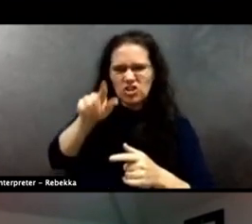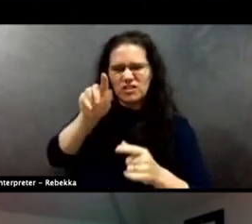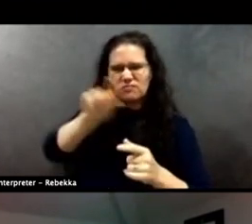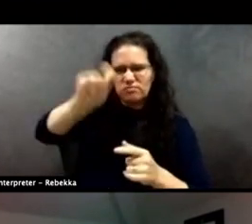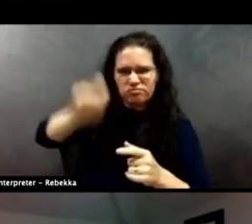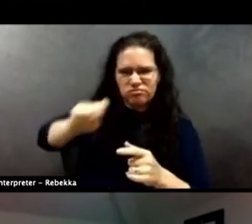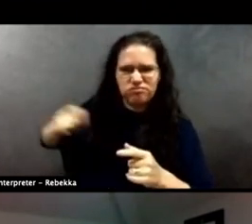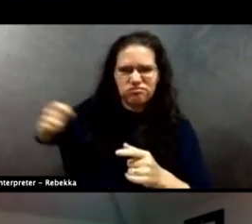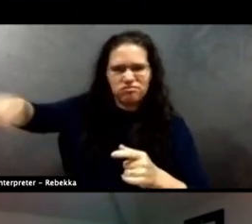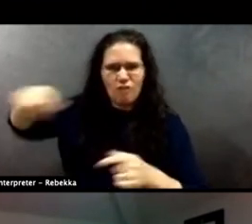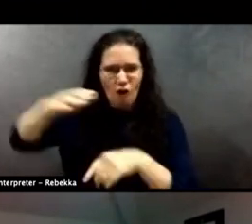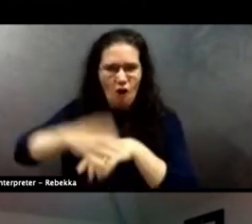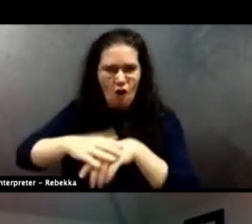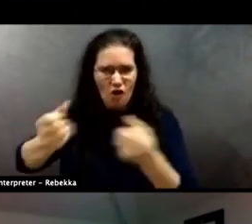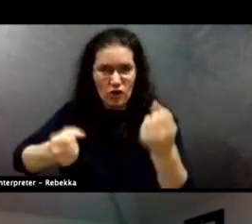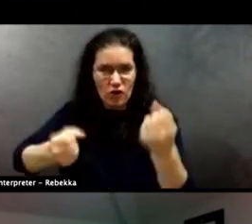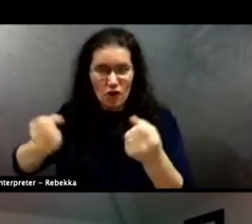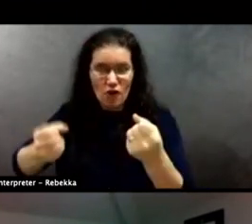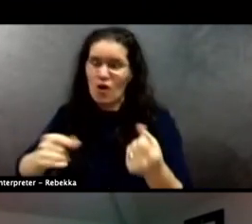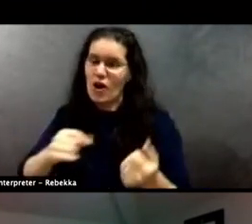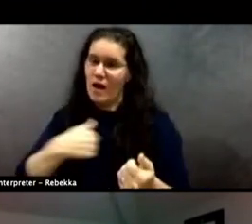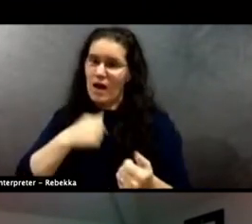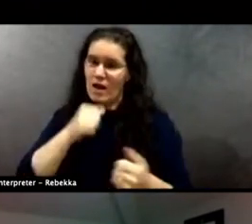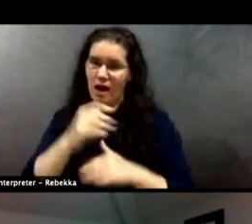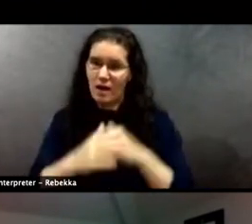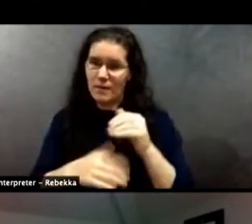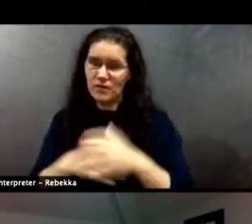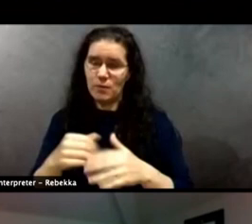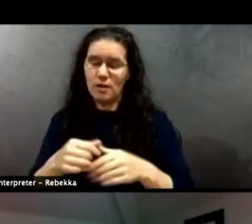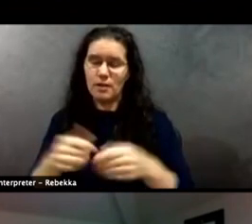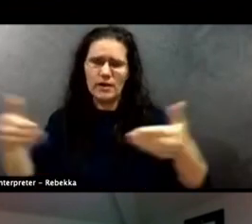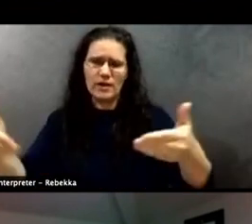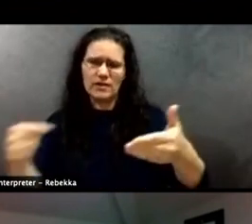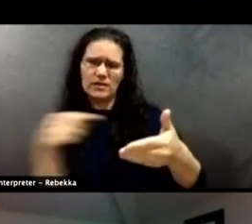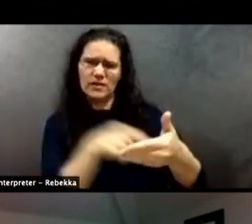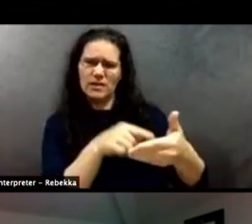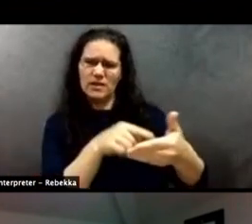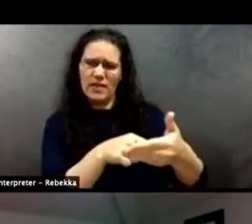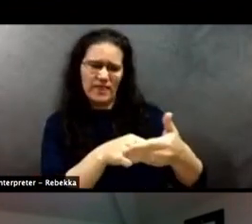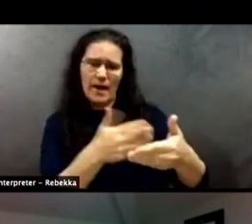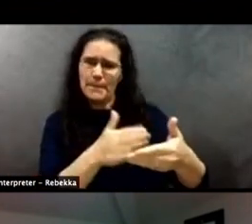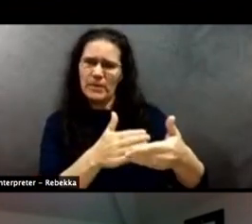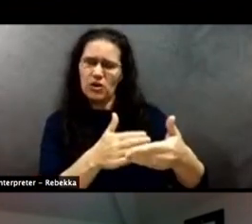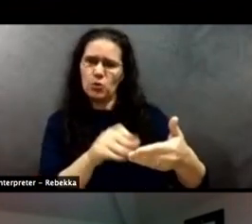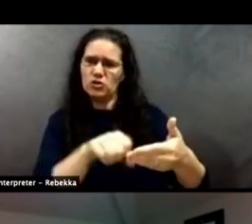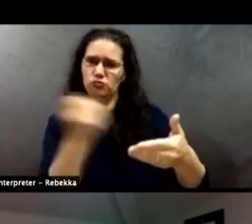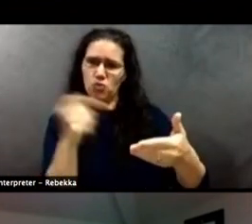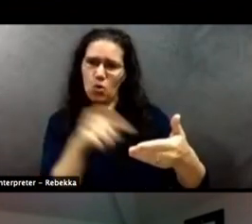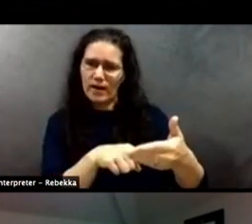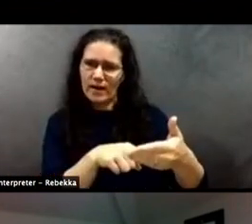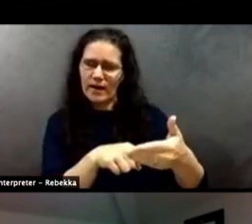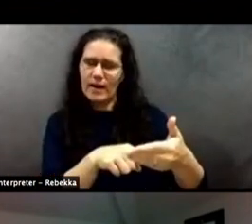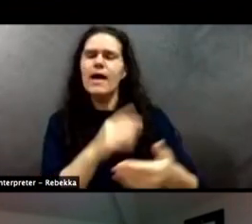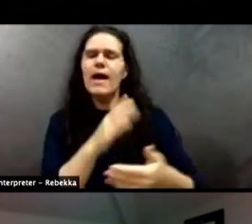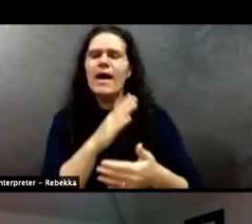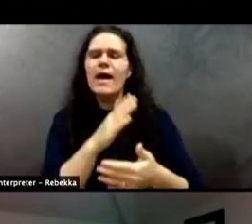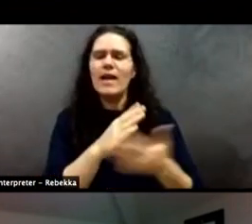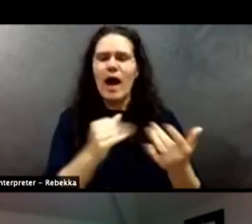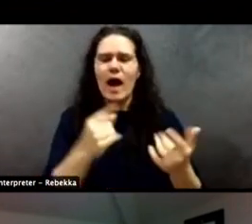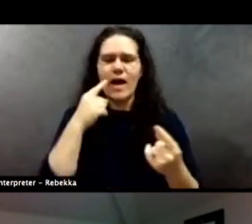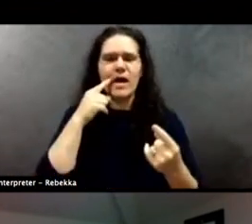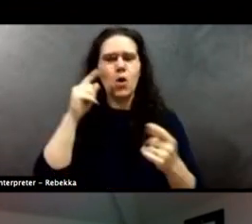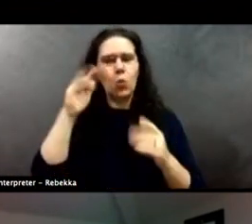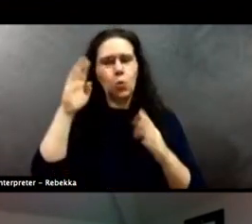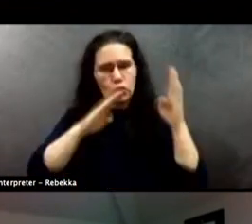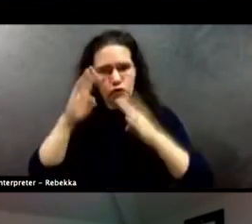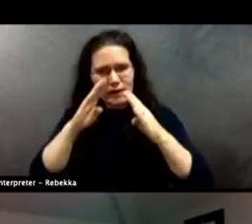because my driver's side mirror is broken. I thought some cop is going to get pissed off seeing the BLM stuff and they're going to pull me over.